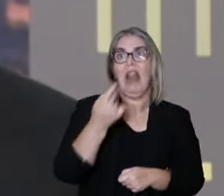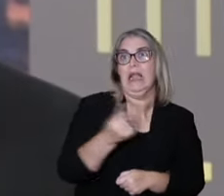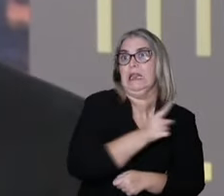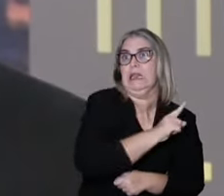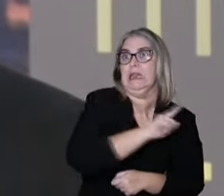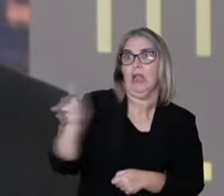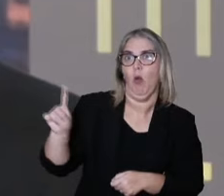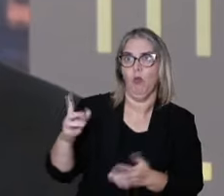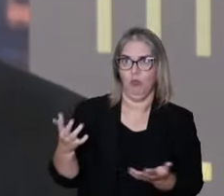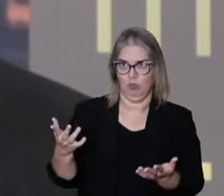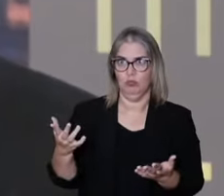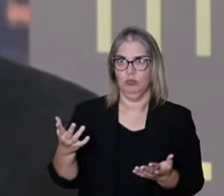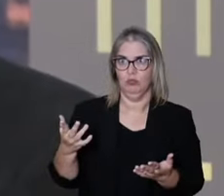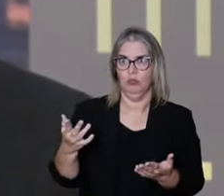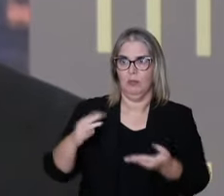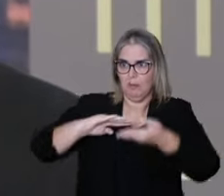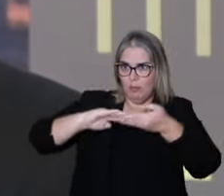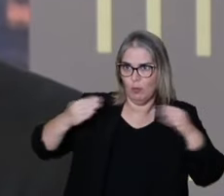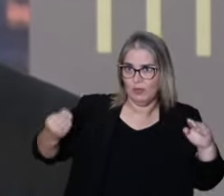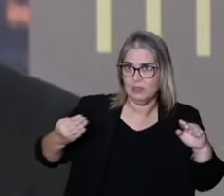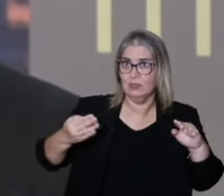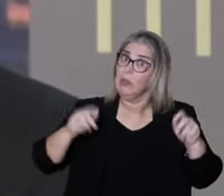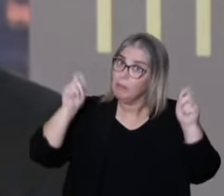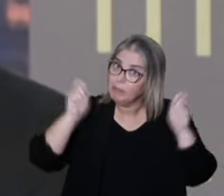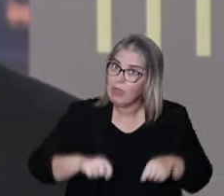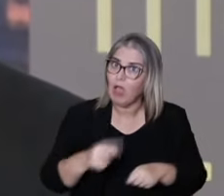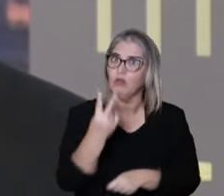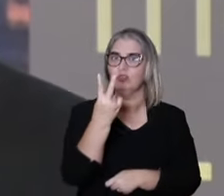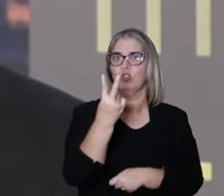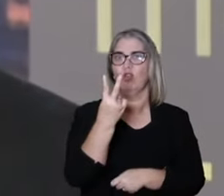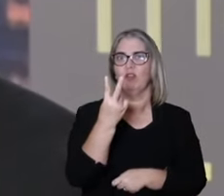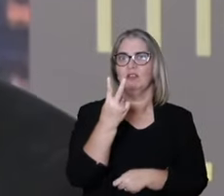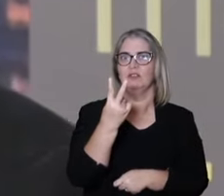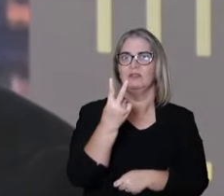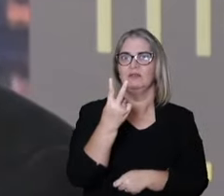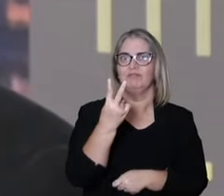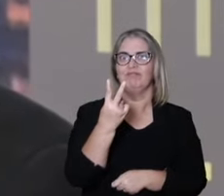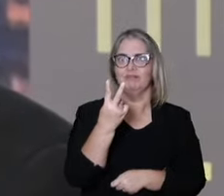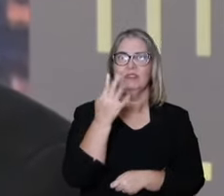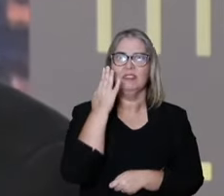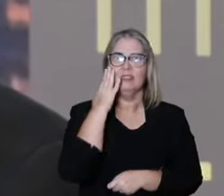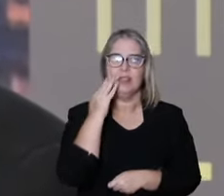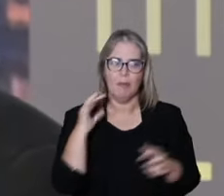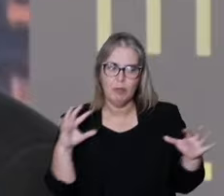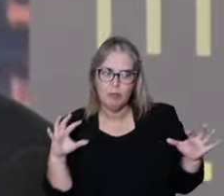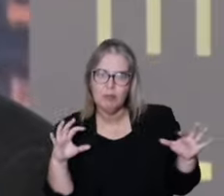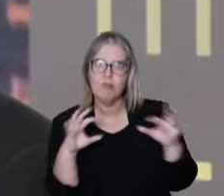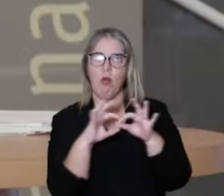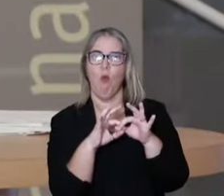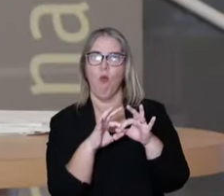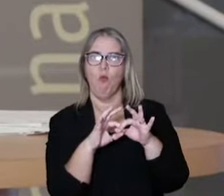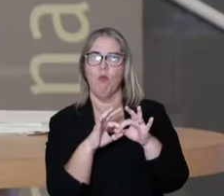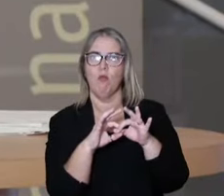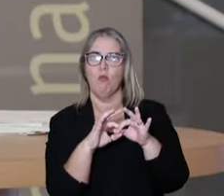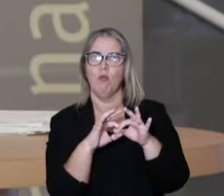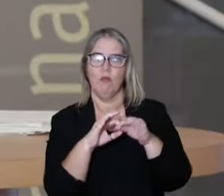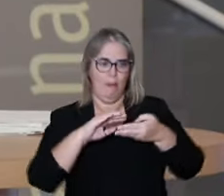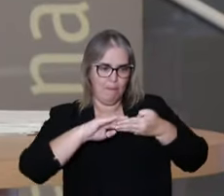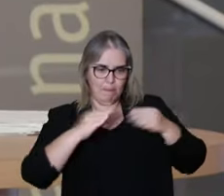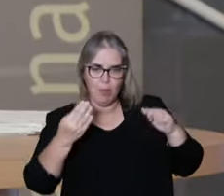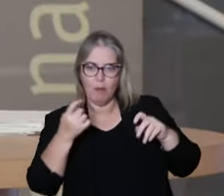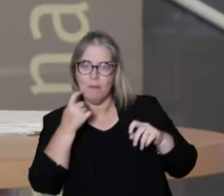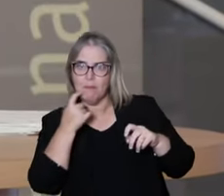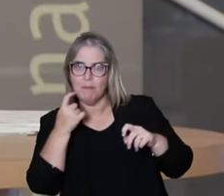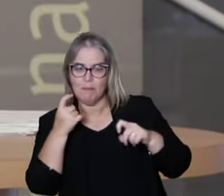the biomedicine. It can be complementary in important